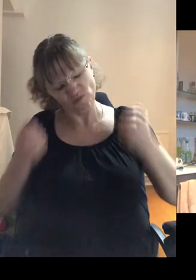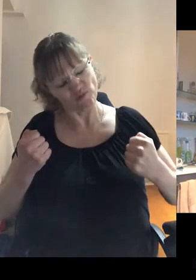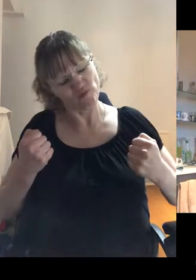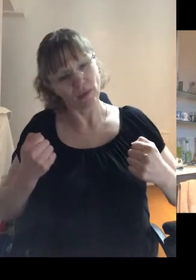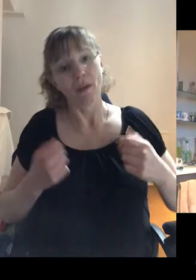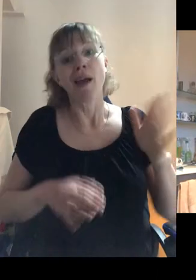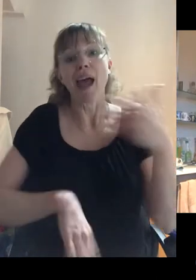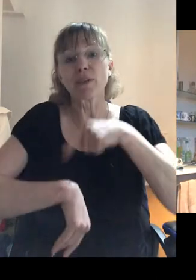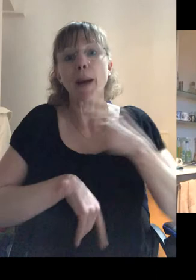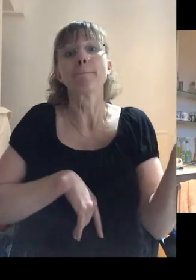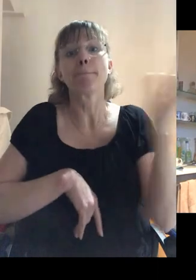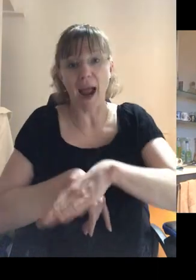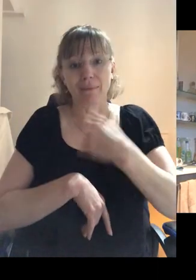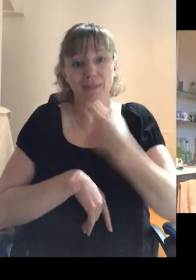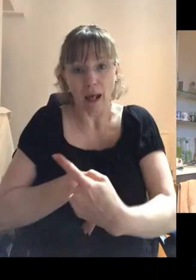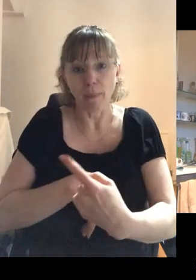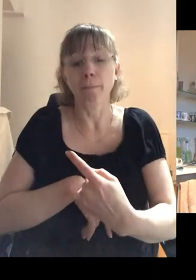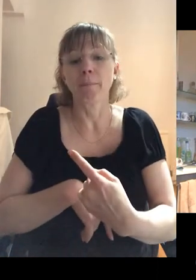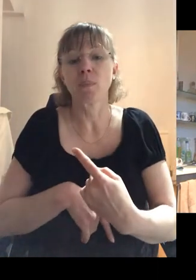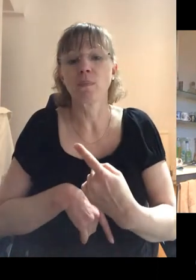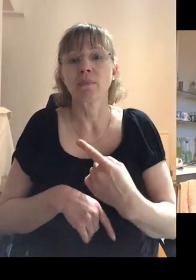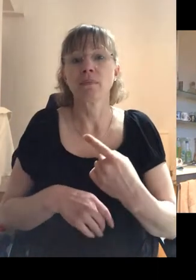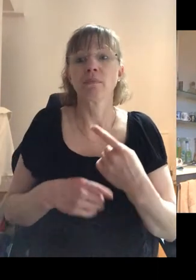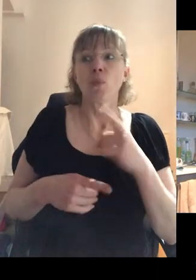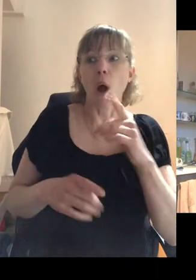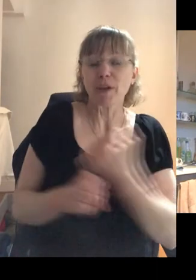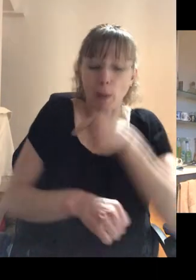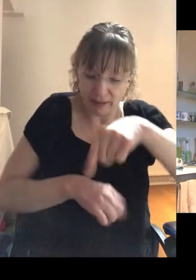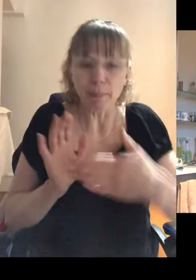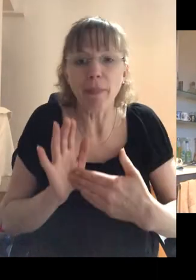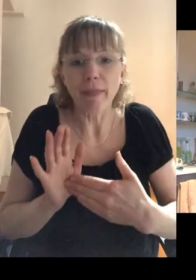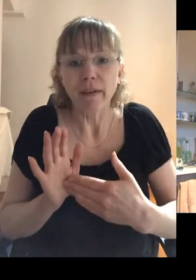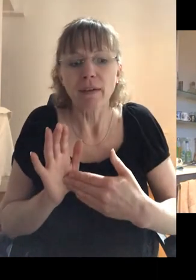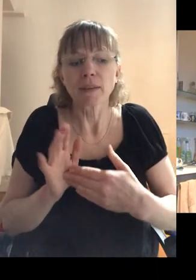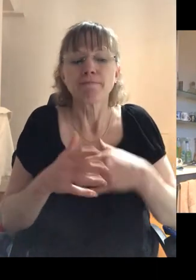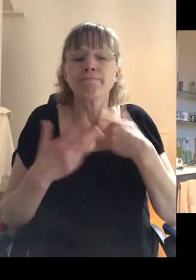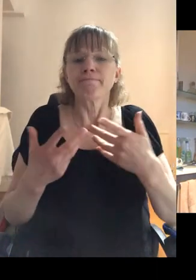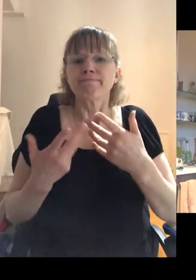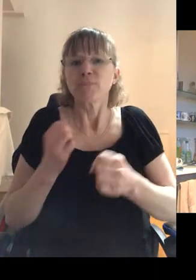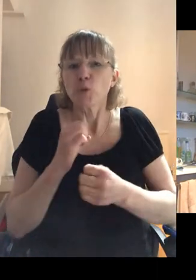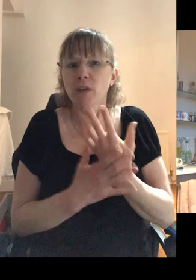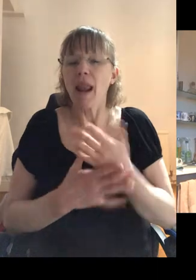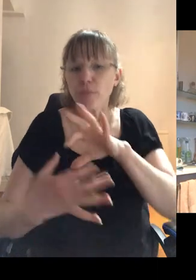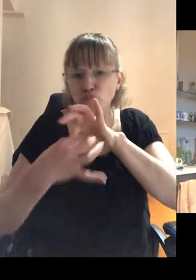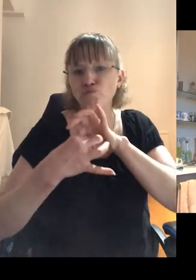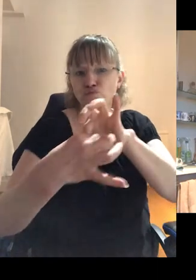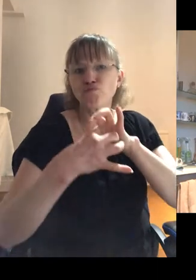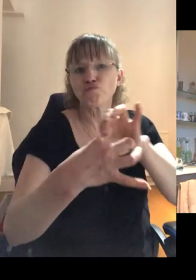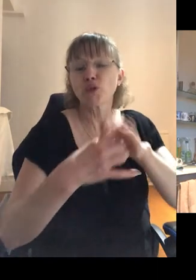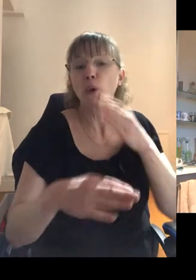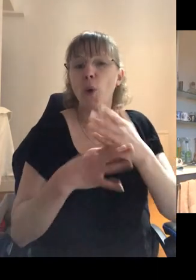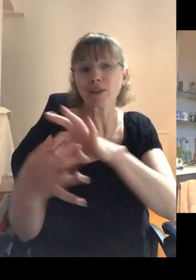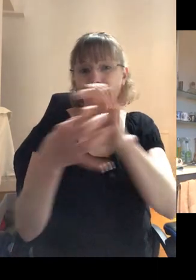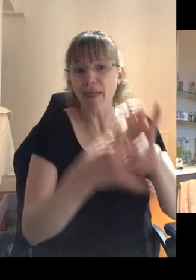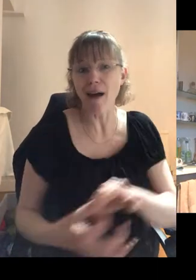Uh, and, and each time I'd come back and tell them, you know, what weird thing I was going to be doing this month. Uh, you developed rapport and you worked in collaboration